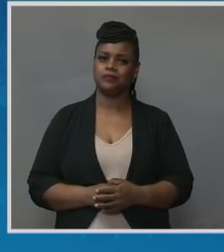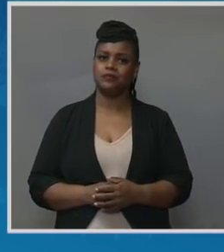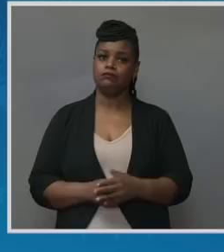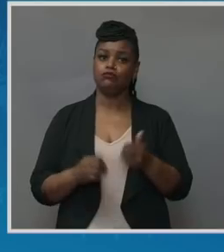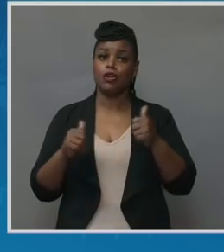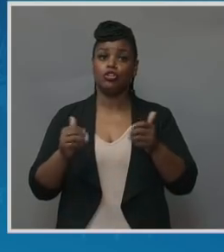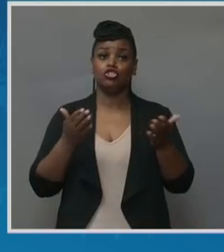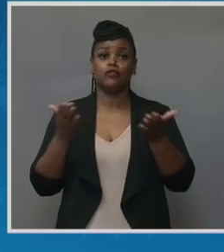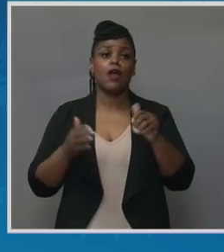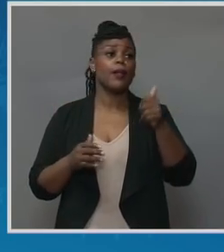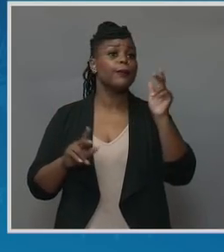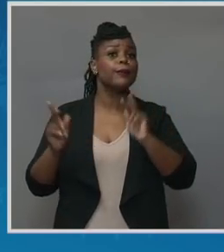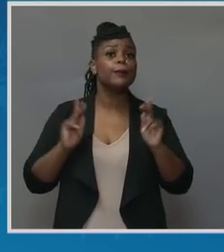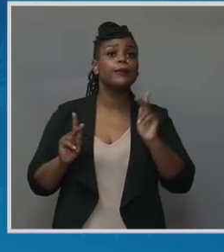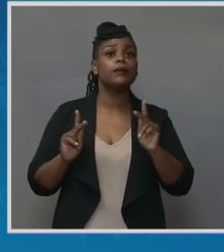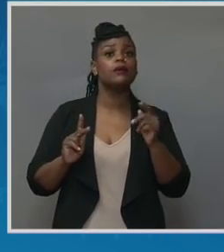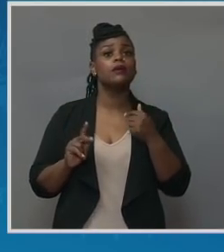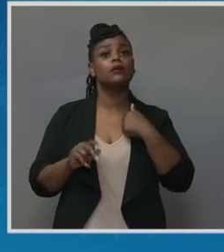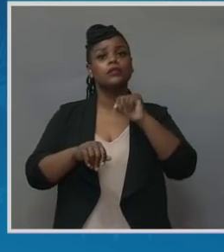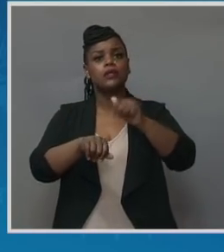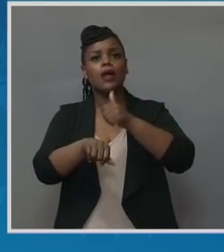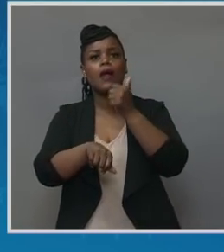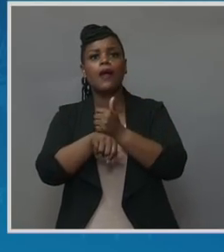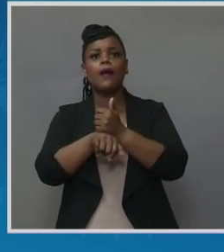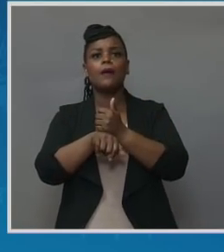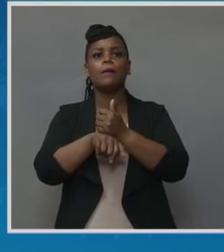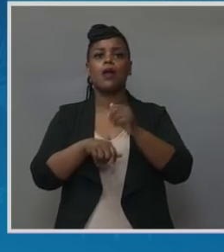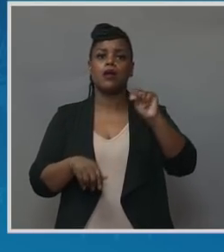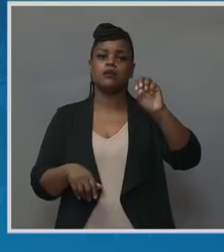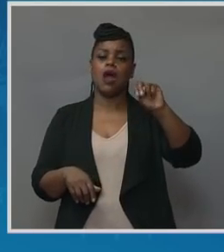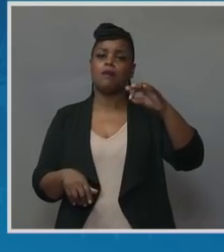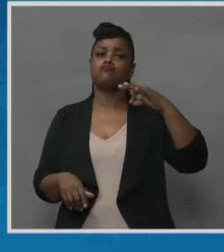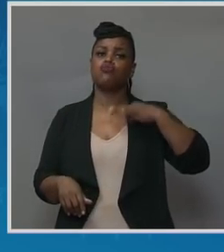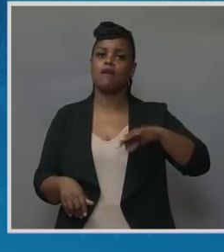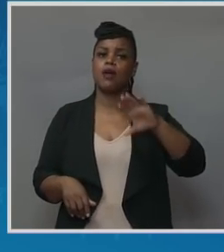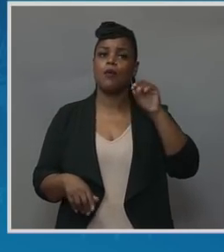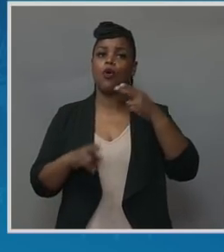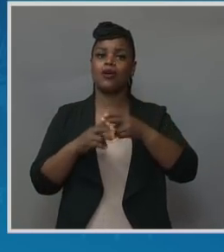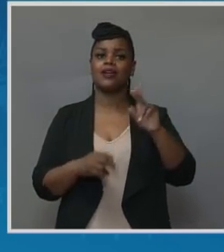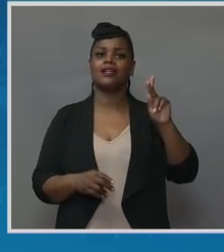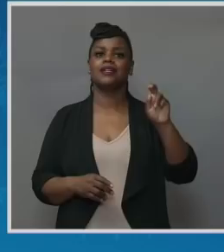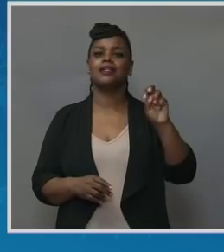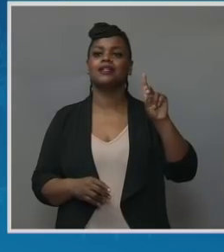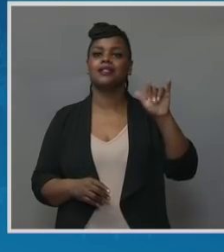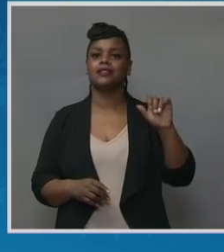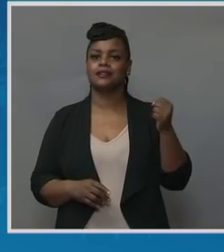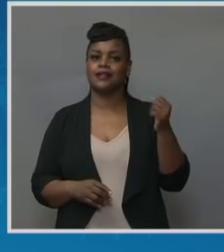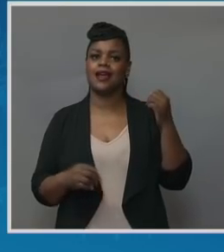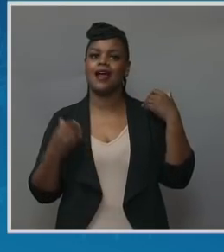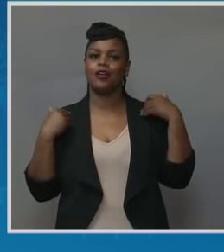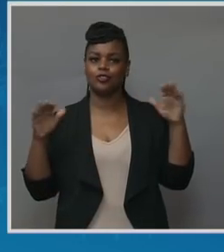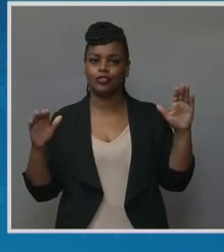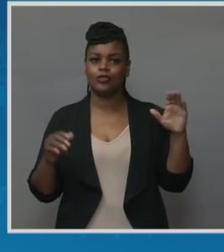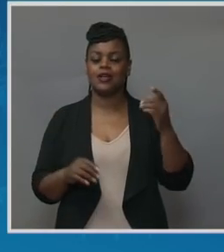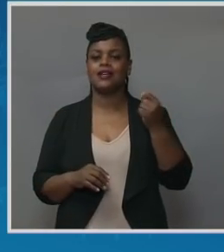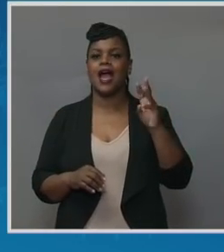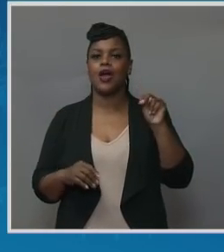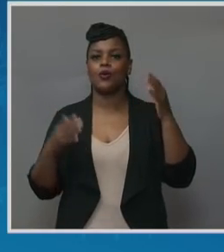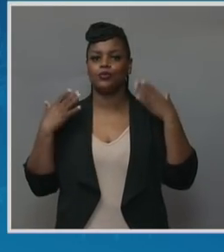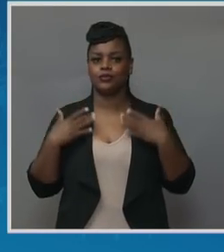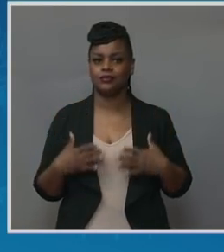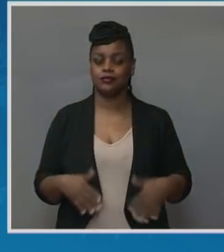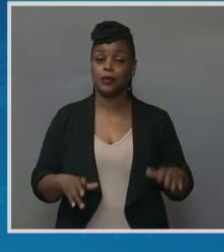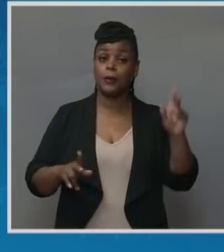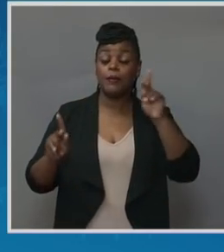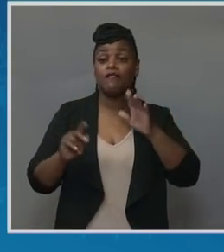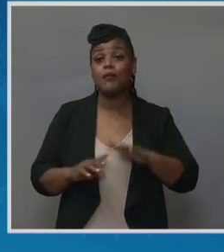we launched a nonprofit called Kennedy's Angel Gowns in memory of our little angel. People from all over the country visit